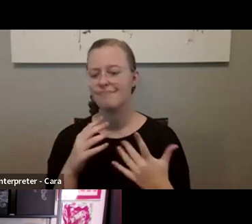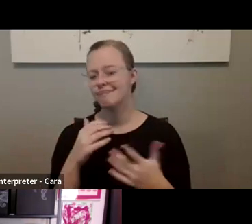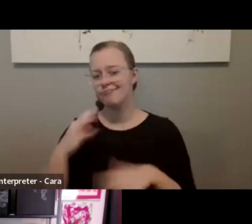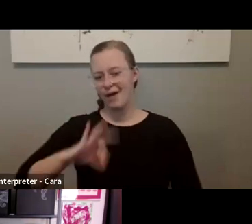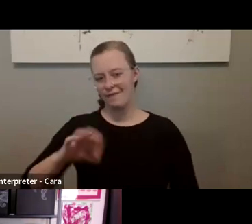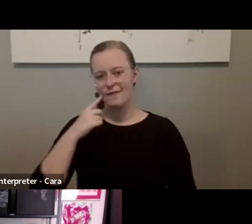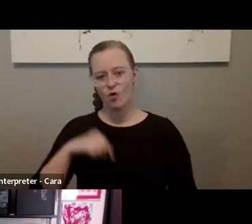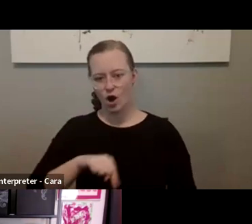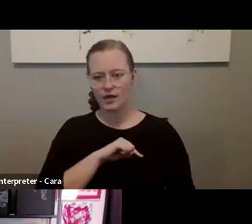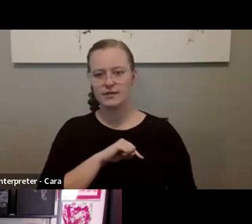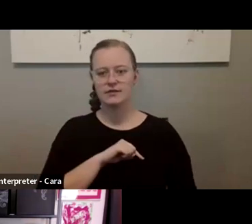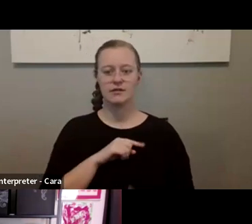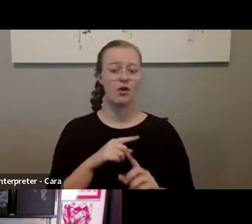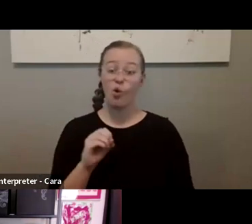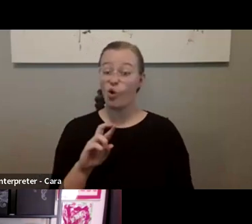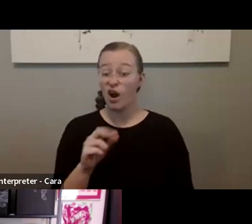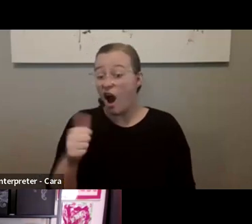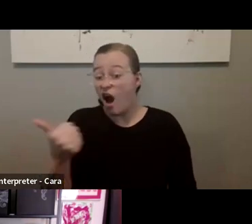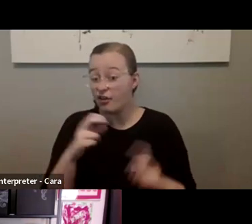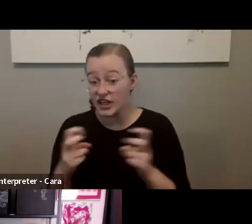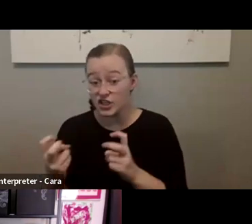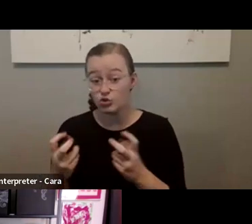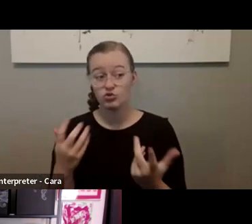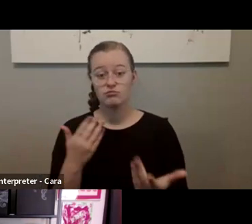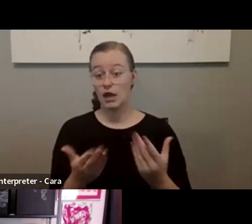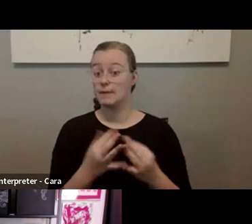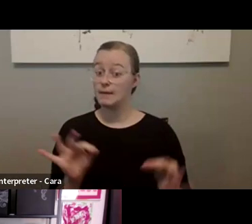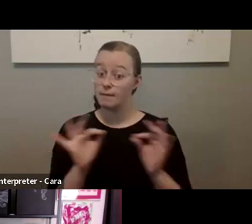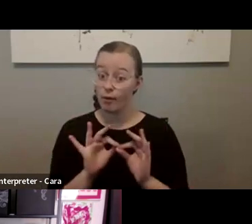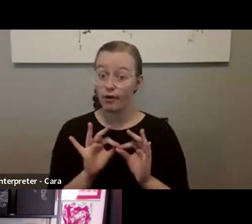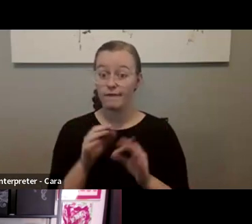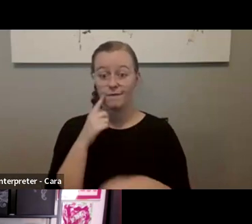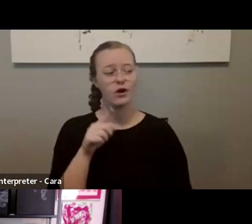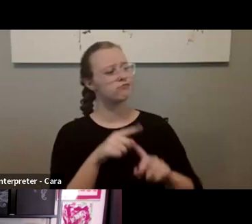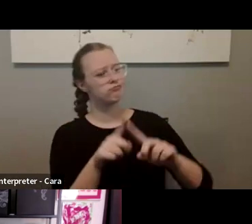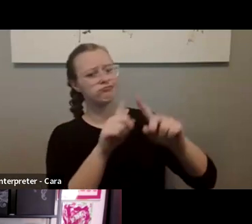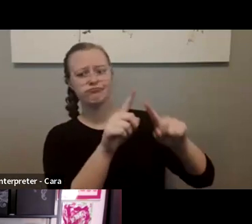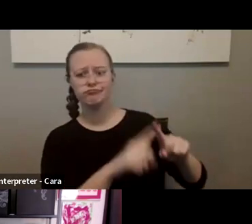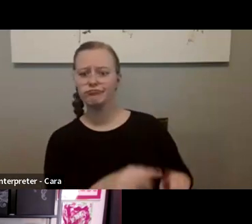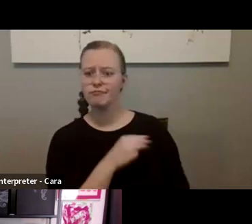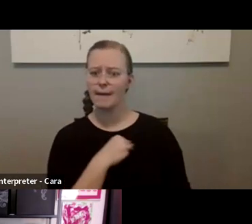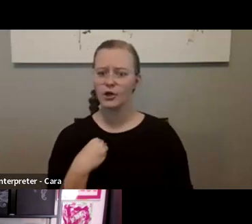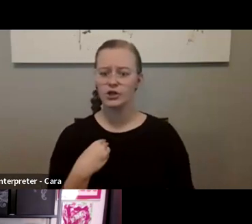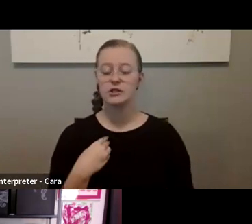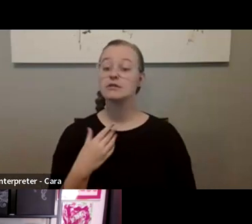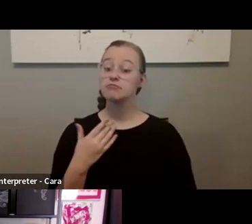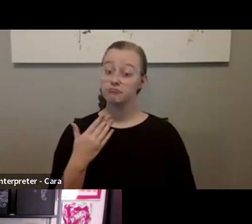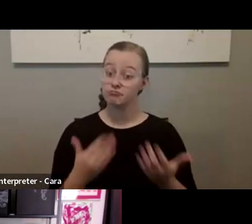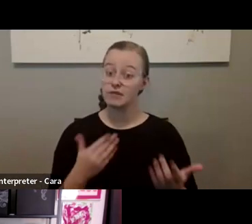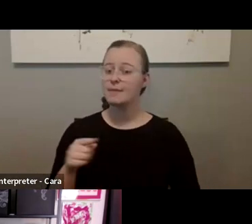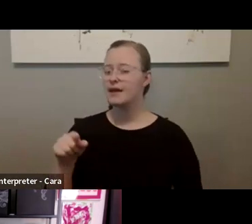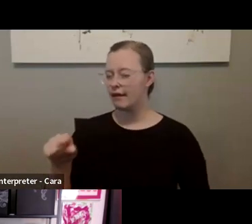us or other issues that are maybe important to some of the other members. It's likely that they'll have more